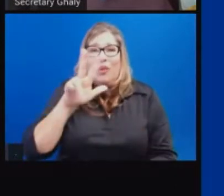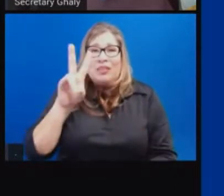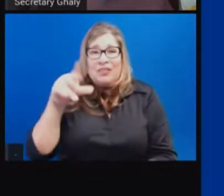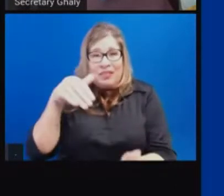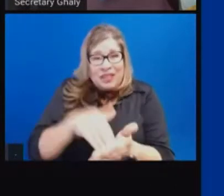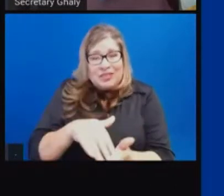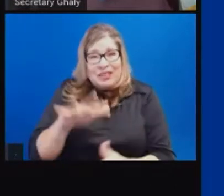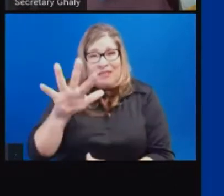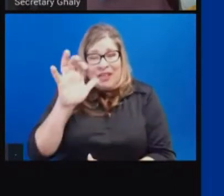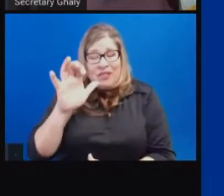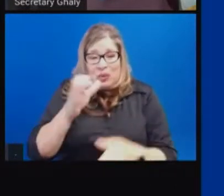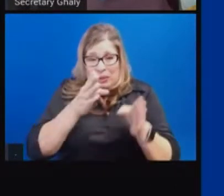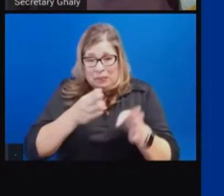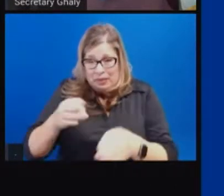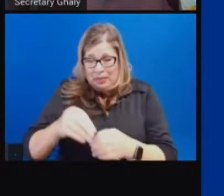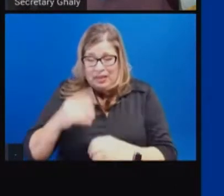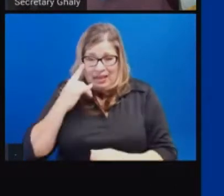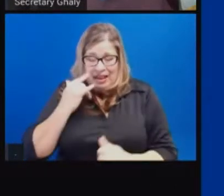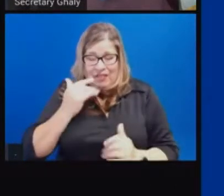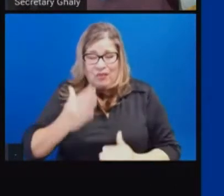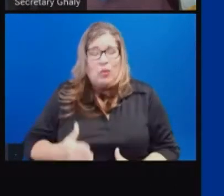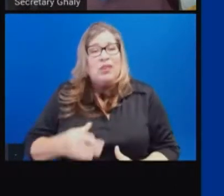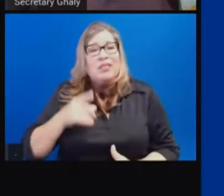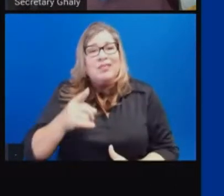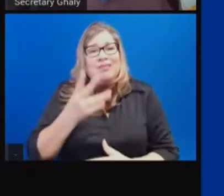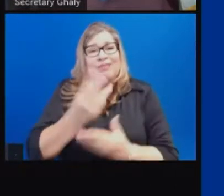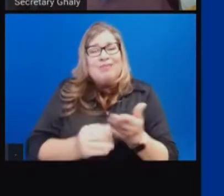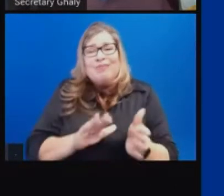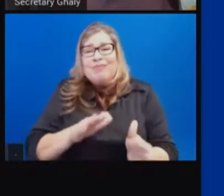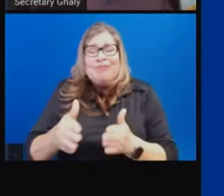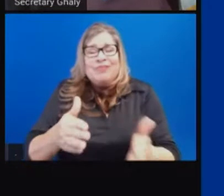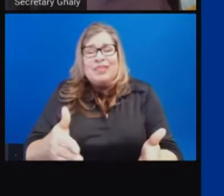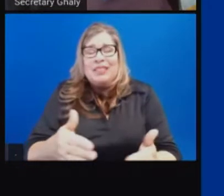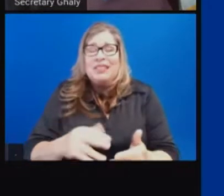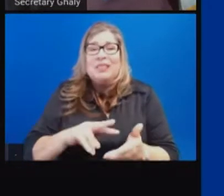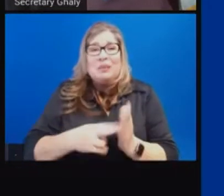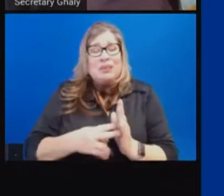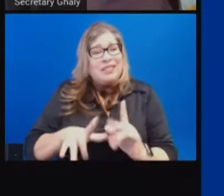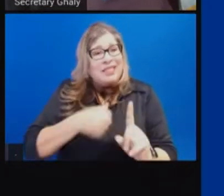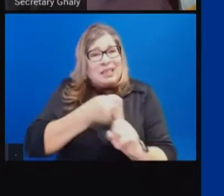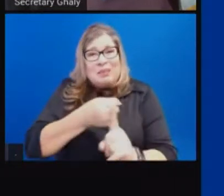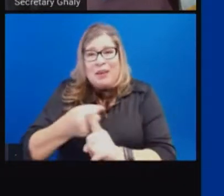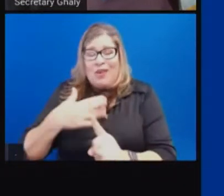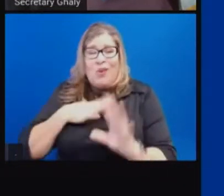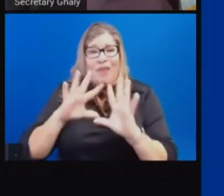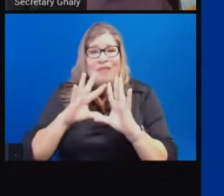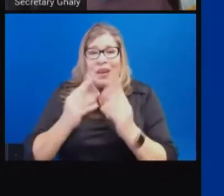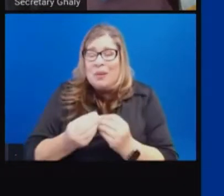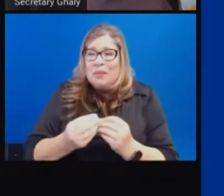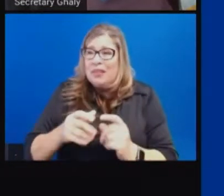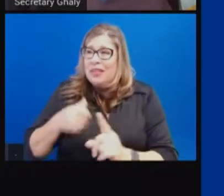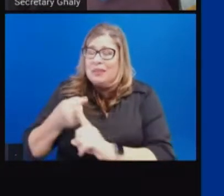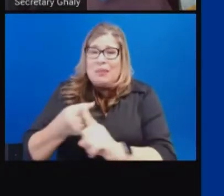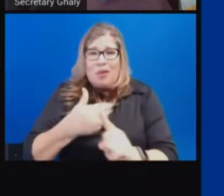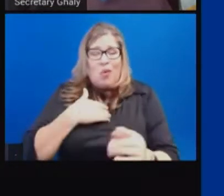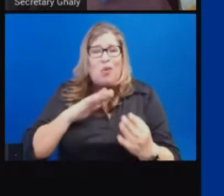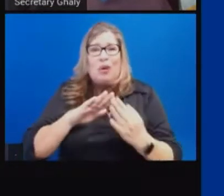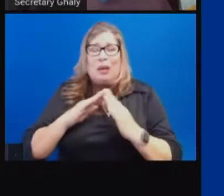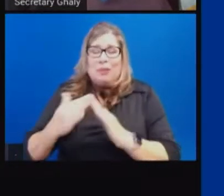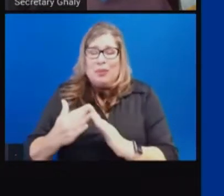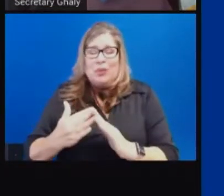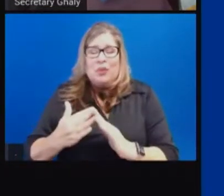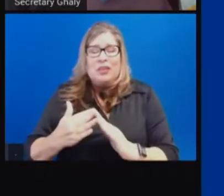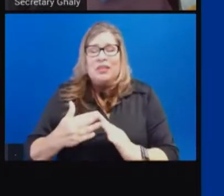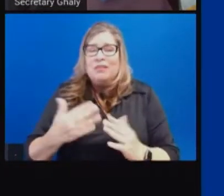It also has shaped a number of our households, our families, our communities in ways. And I just want to take a moment to